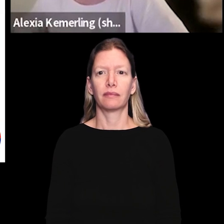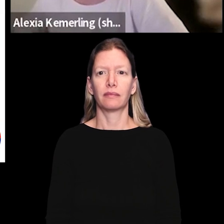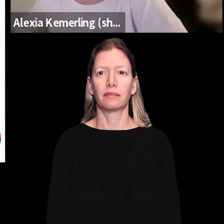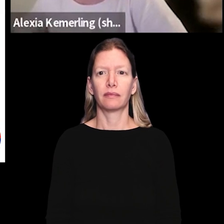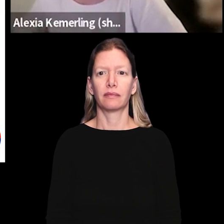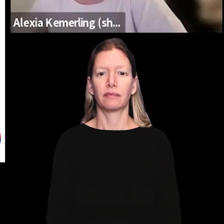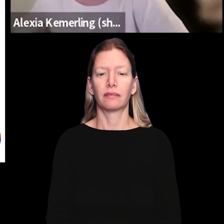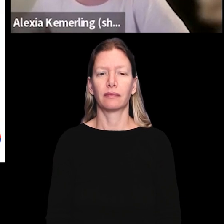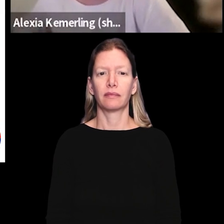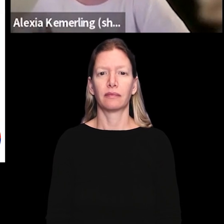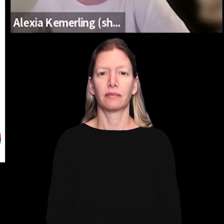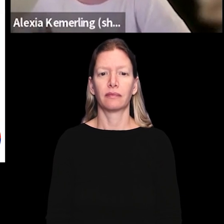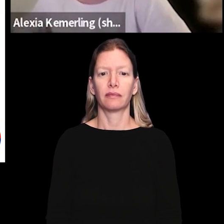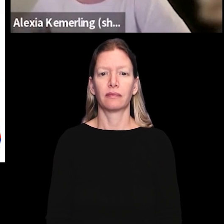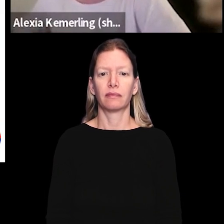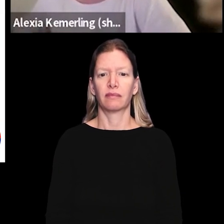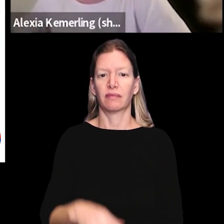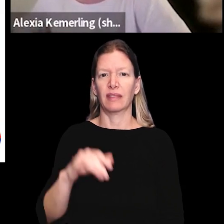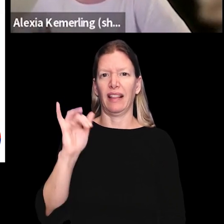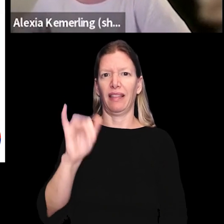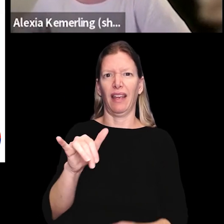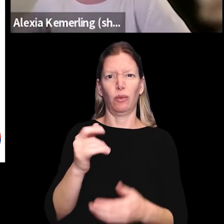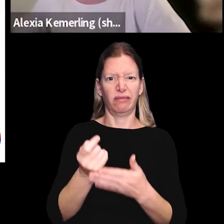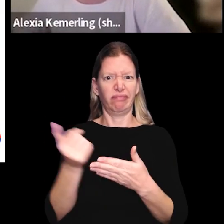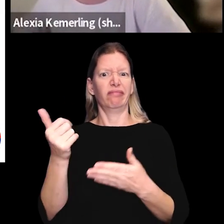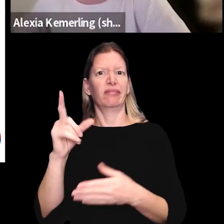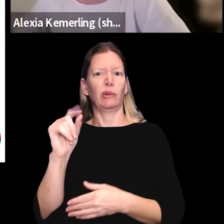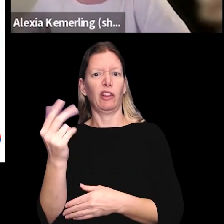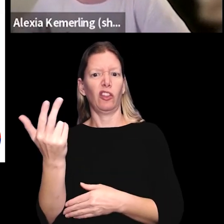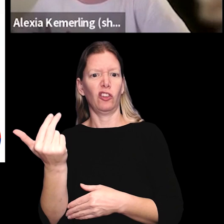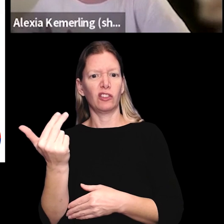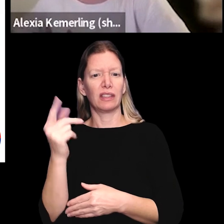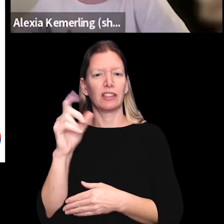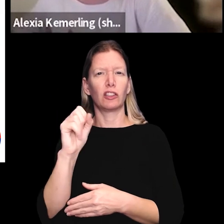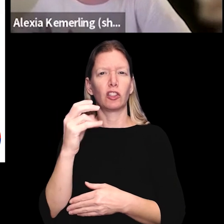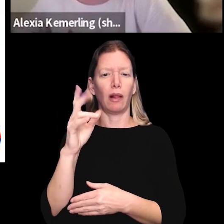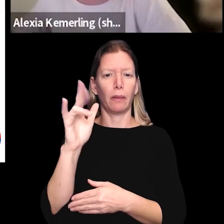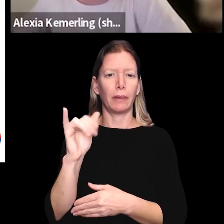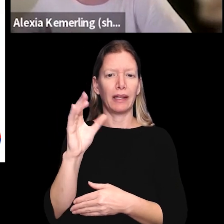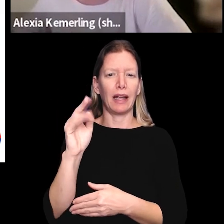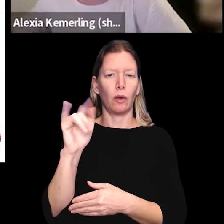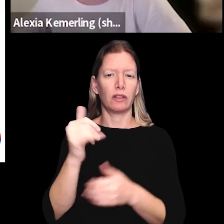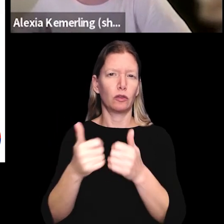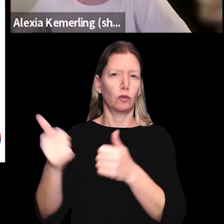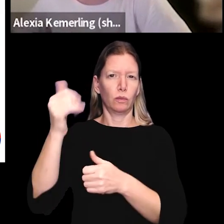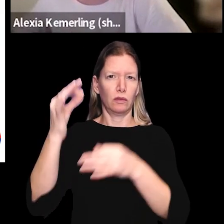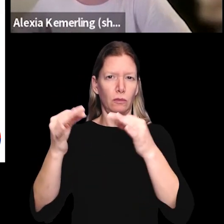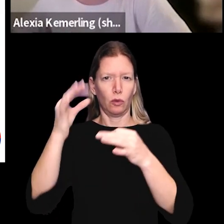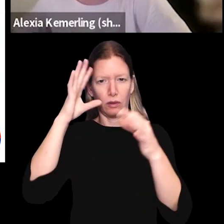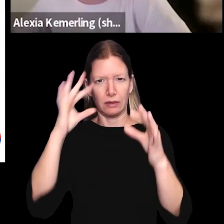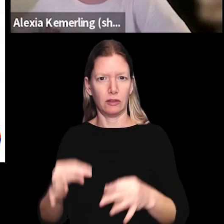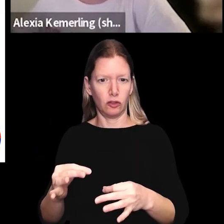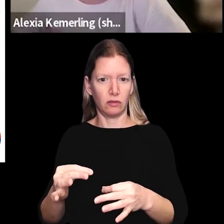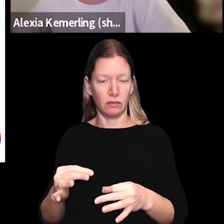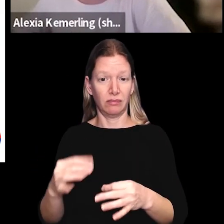legislation. So this was undone in 2013 with the Shelby County